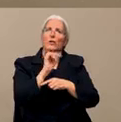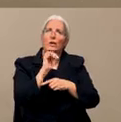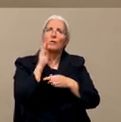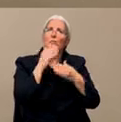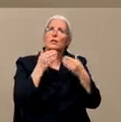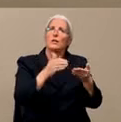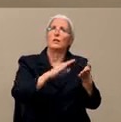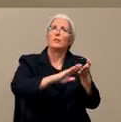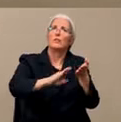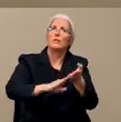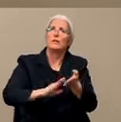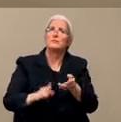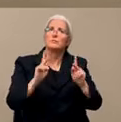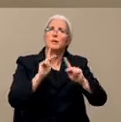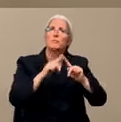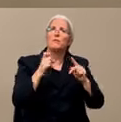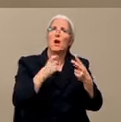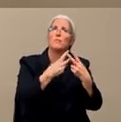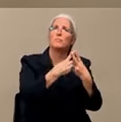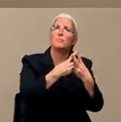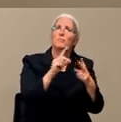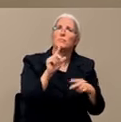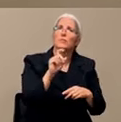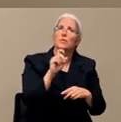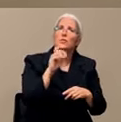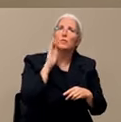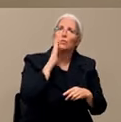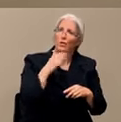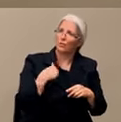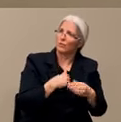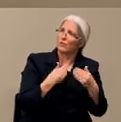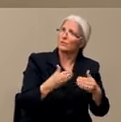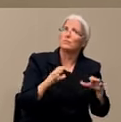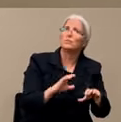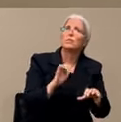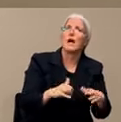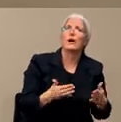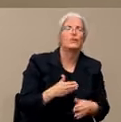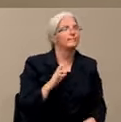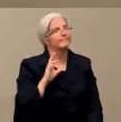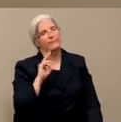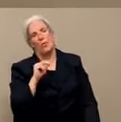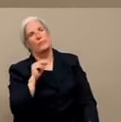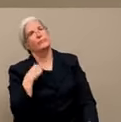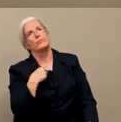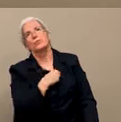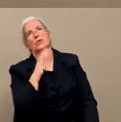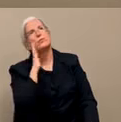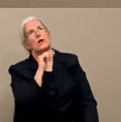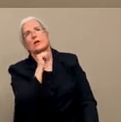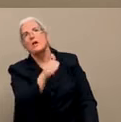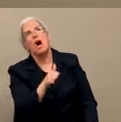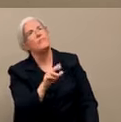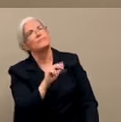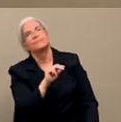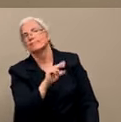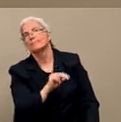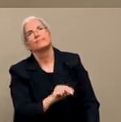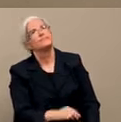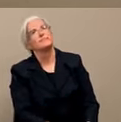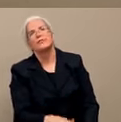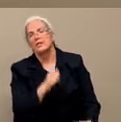Is that something that we're considering in Stanislaus or looking to implement? No, absolutely not. We're not considering that at this time.